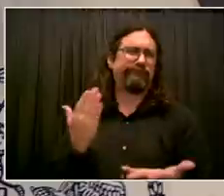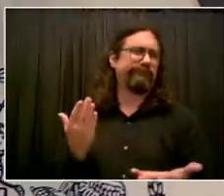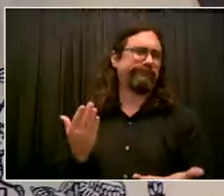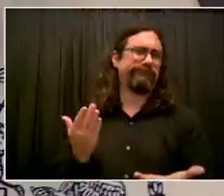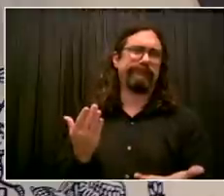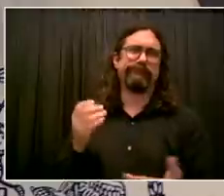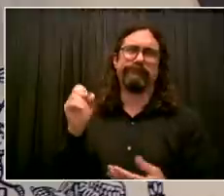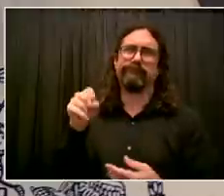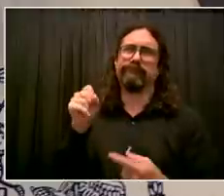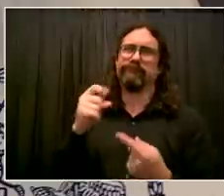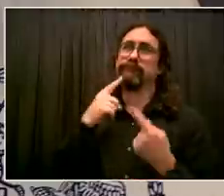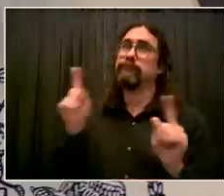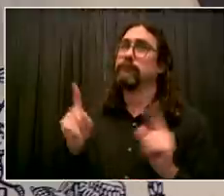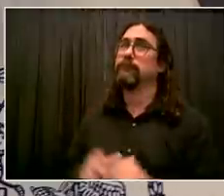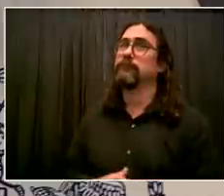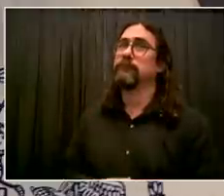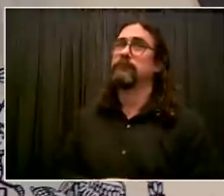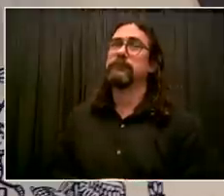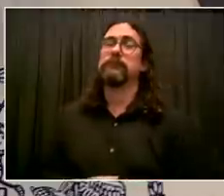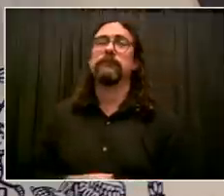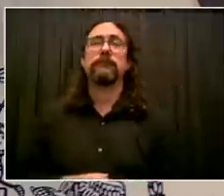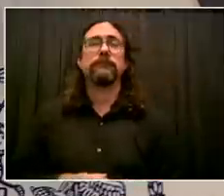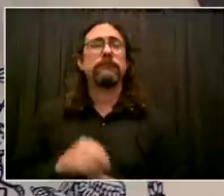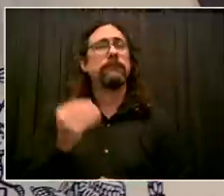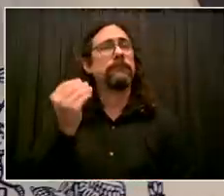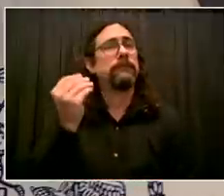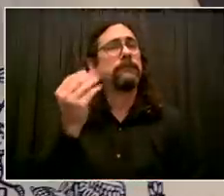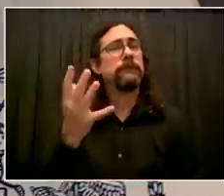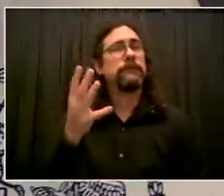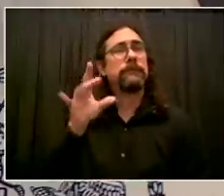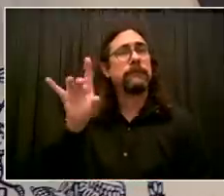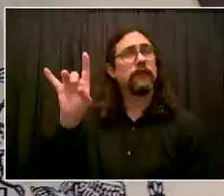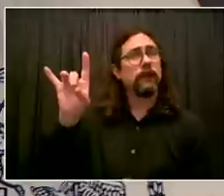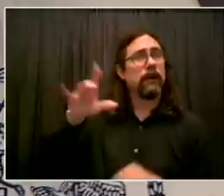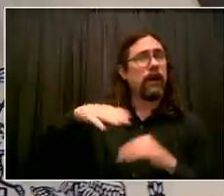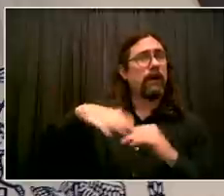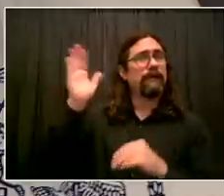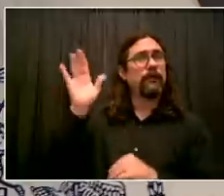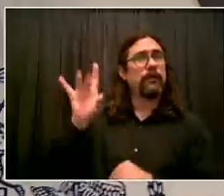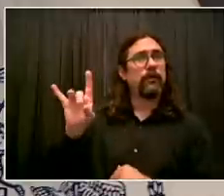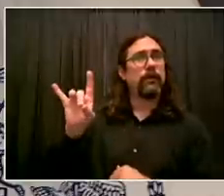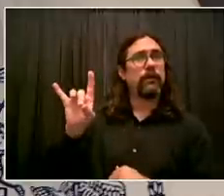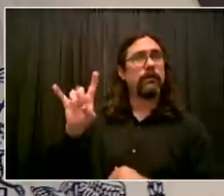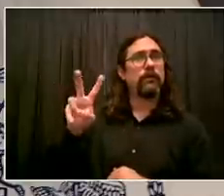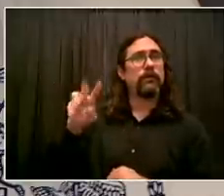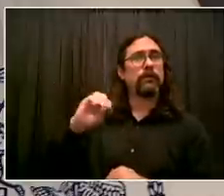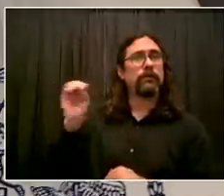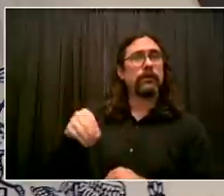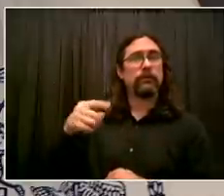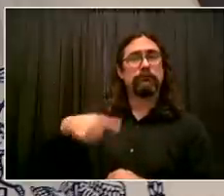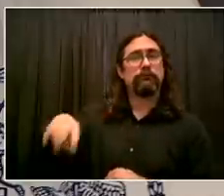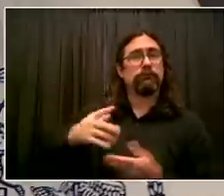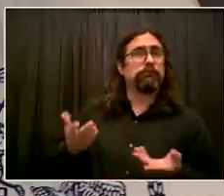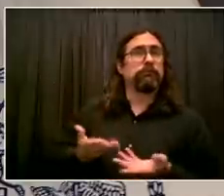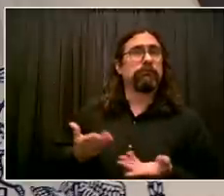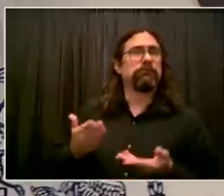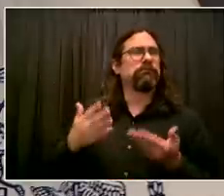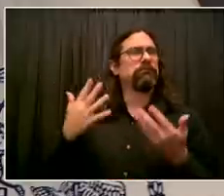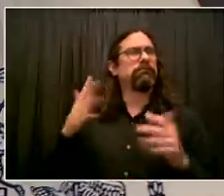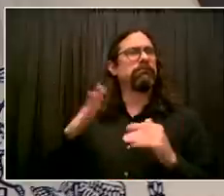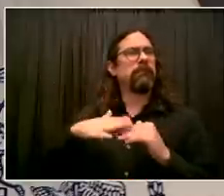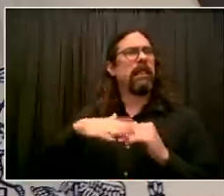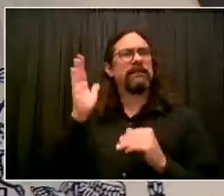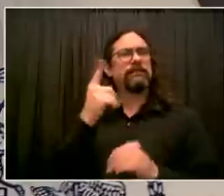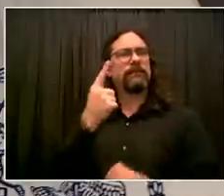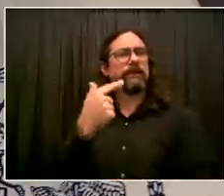had at least one dose of the vaccine. More than 82%. That's an astounding figure. That's something every one of you should be proud of. And thank you to